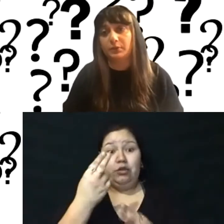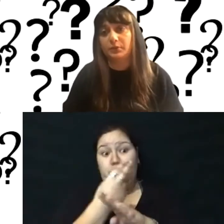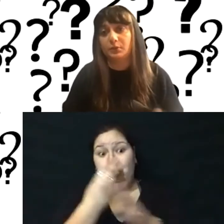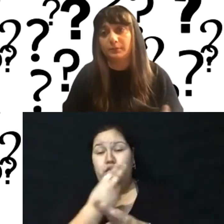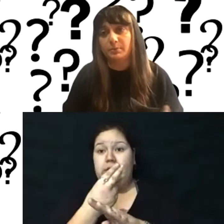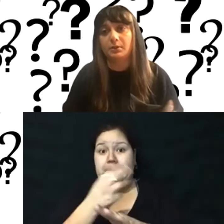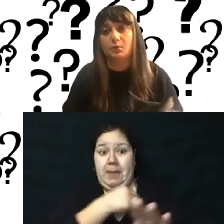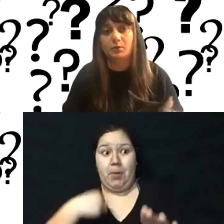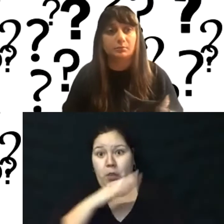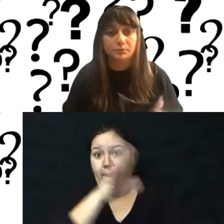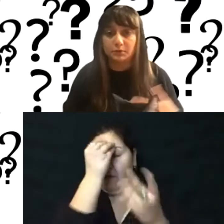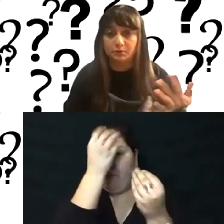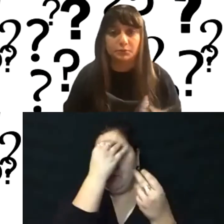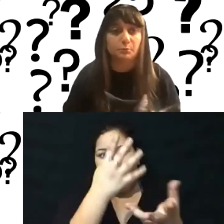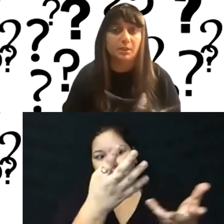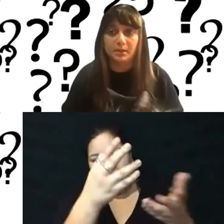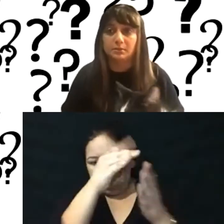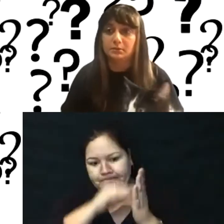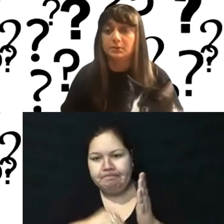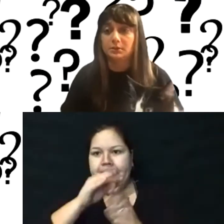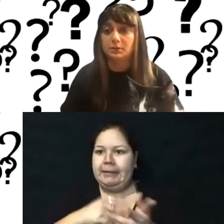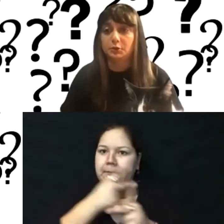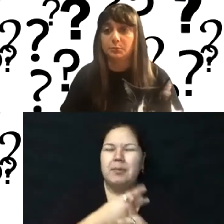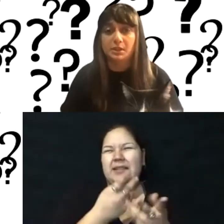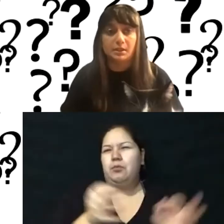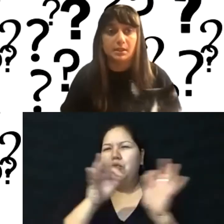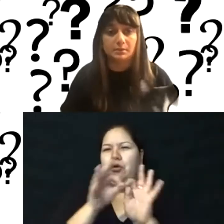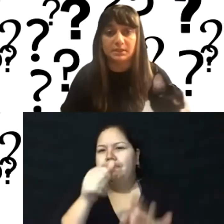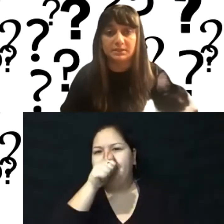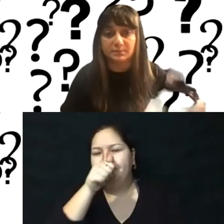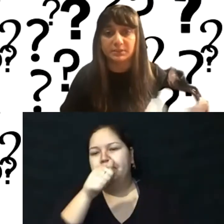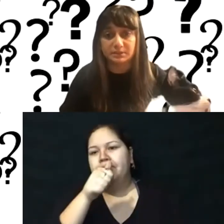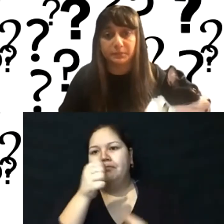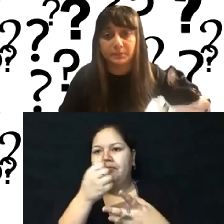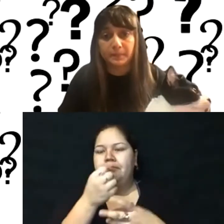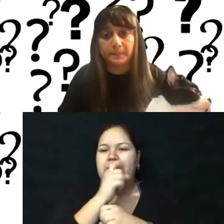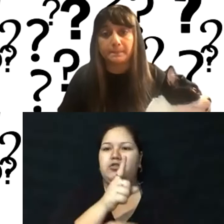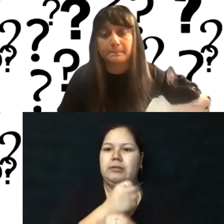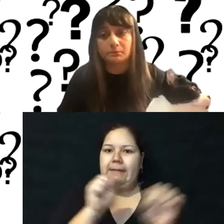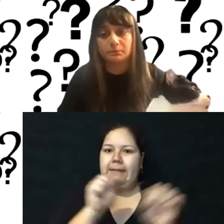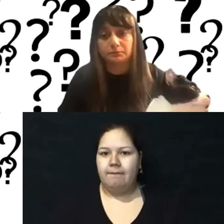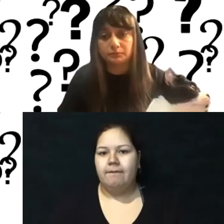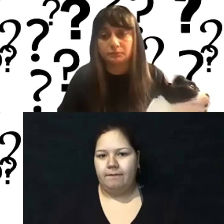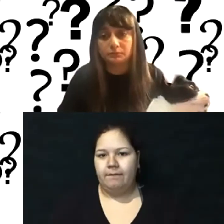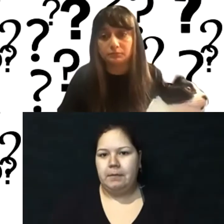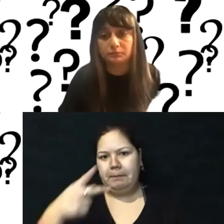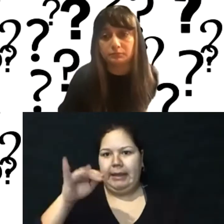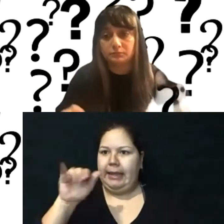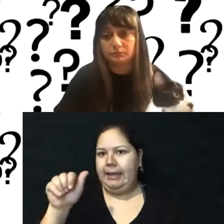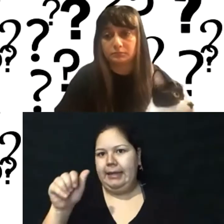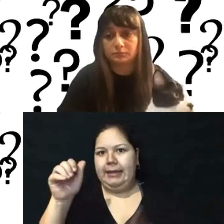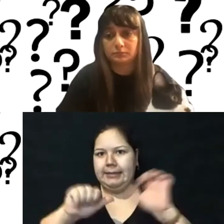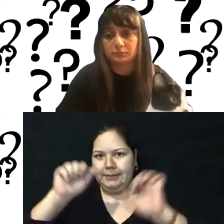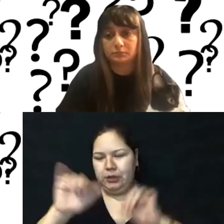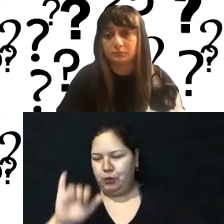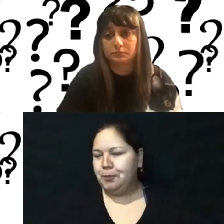compliance with, you know, FIPA or, you know, your PI, your PIA assessments. Yeah, that's a really great point. I mean, and just